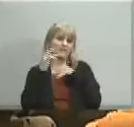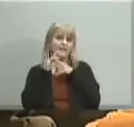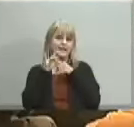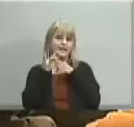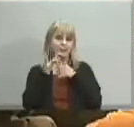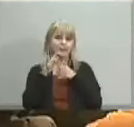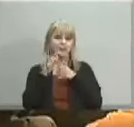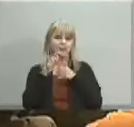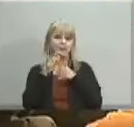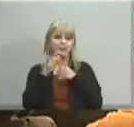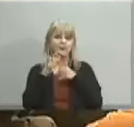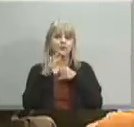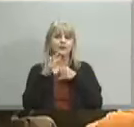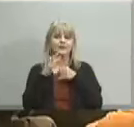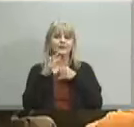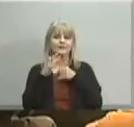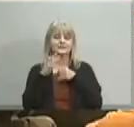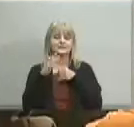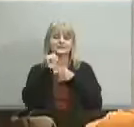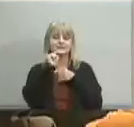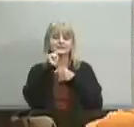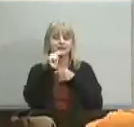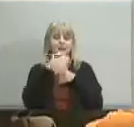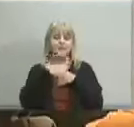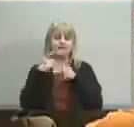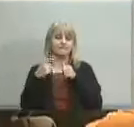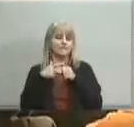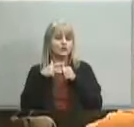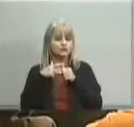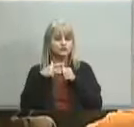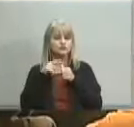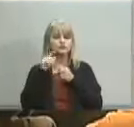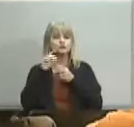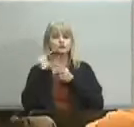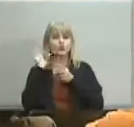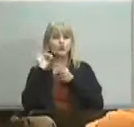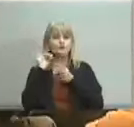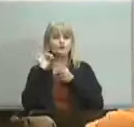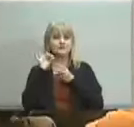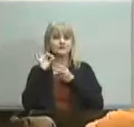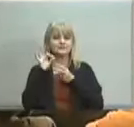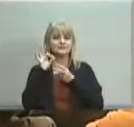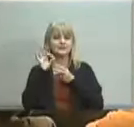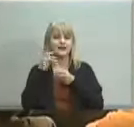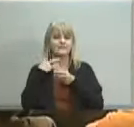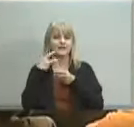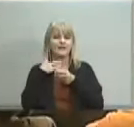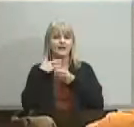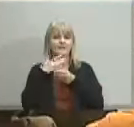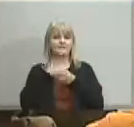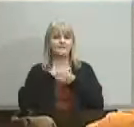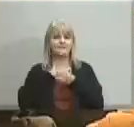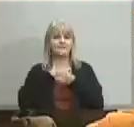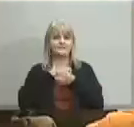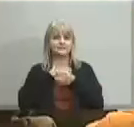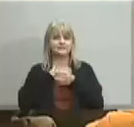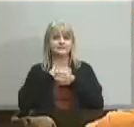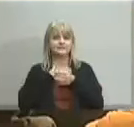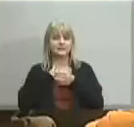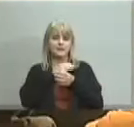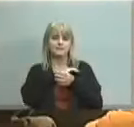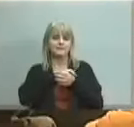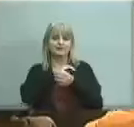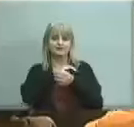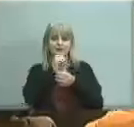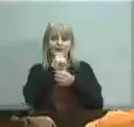this is not my first choice and i feel it's an admission that we have not uh we